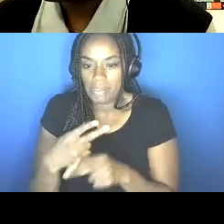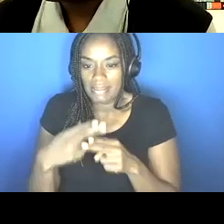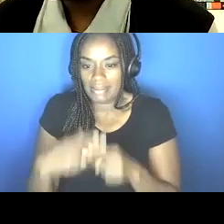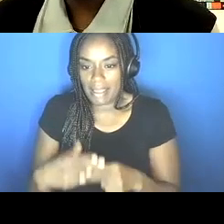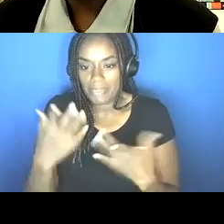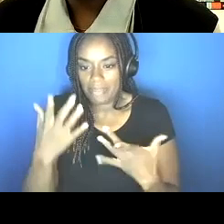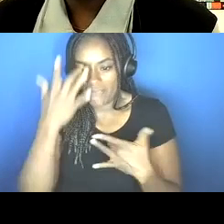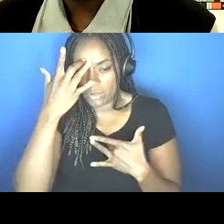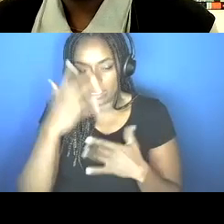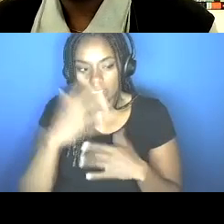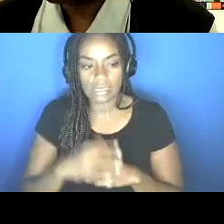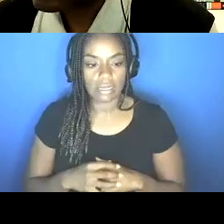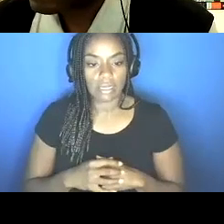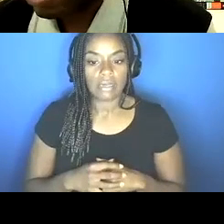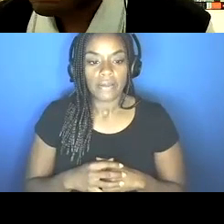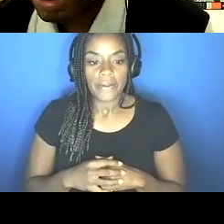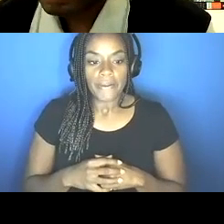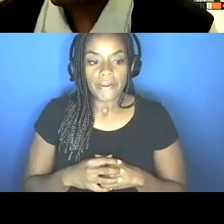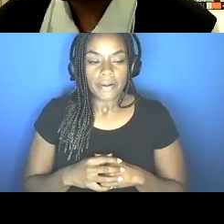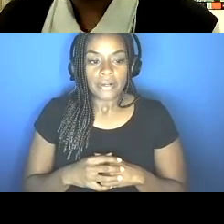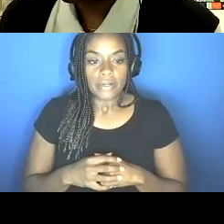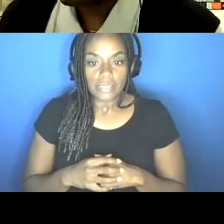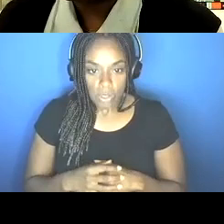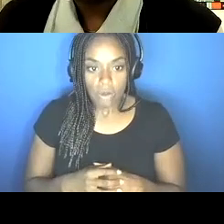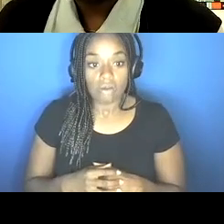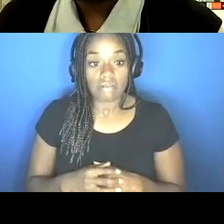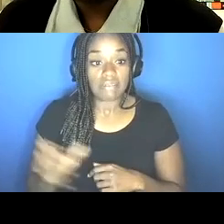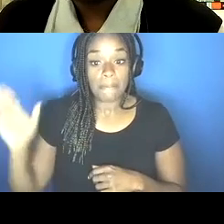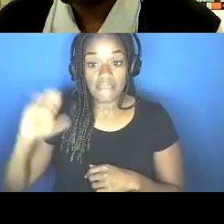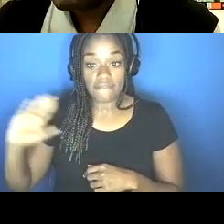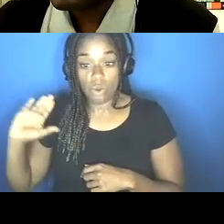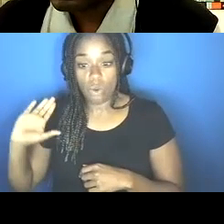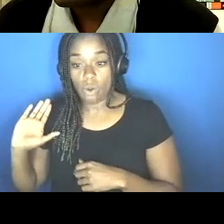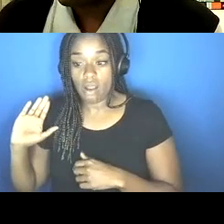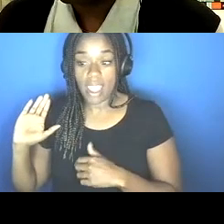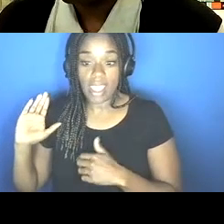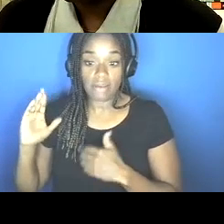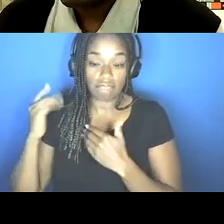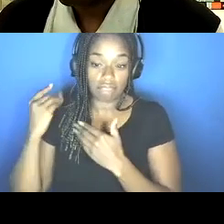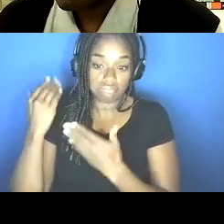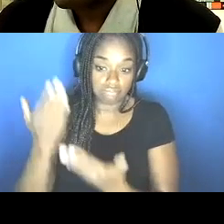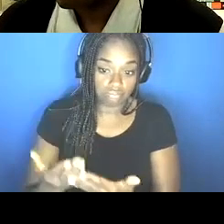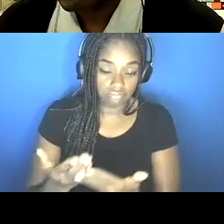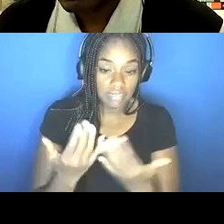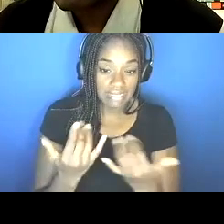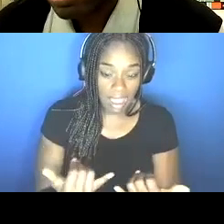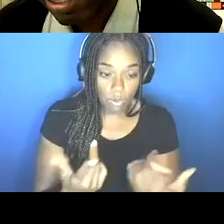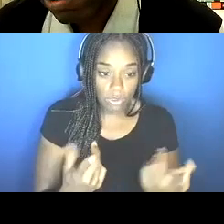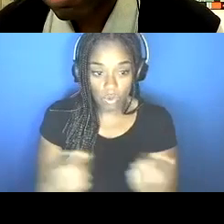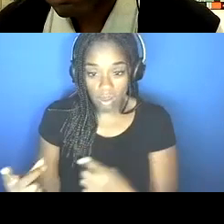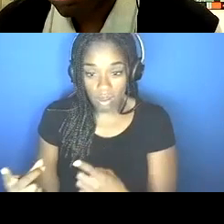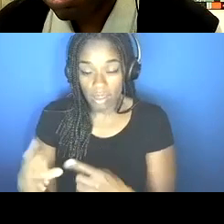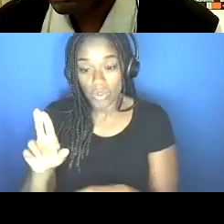So in terms of where we've, where we have been and where we're going in the United States, we have had some of the highest